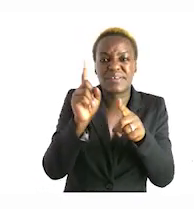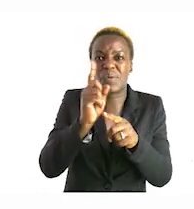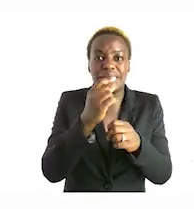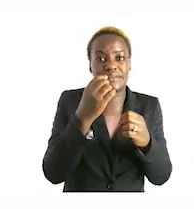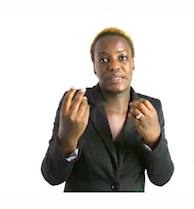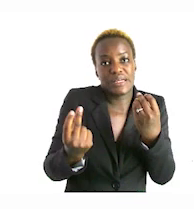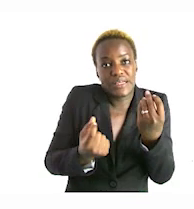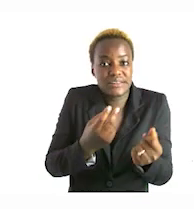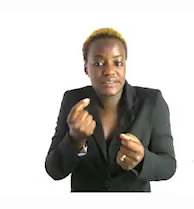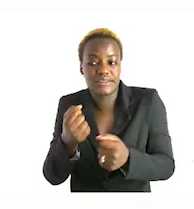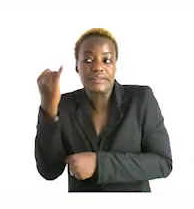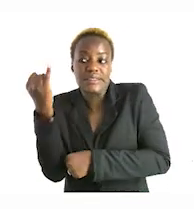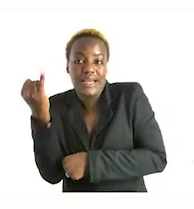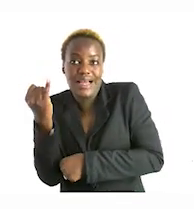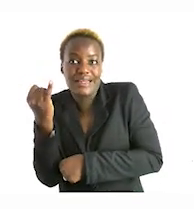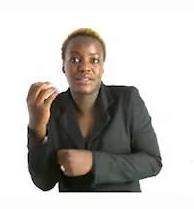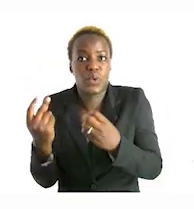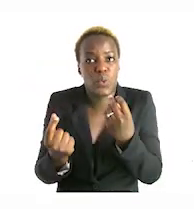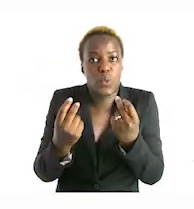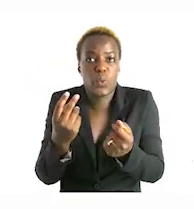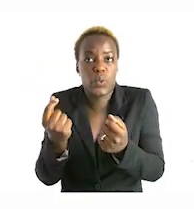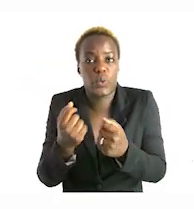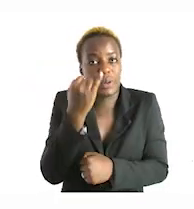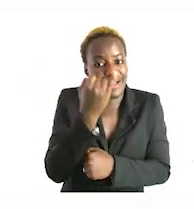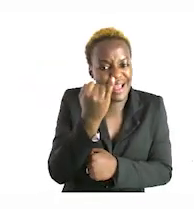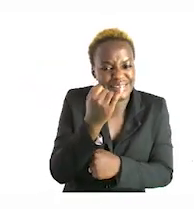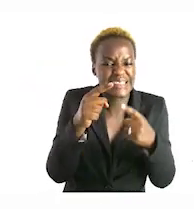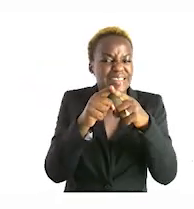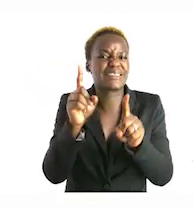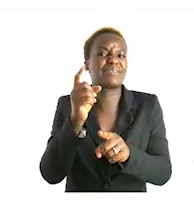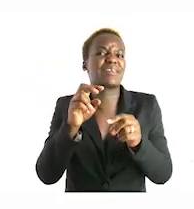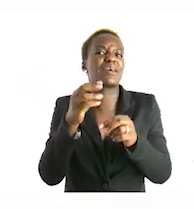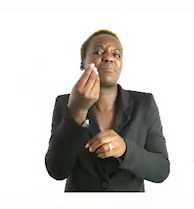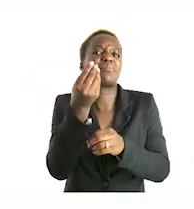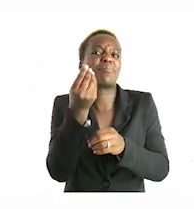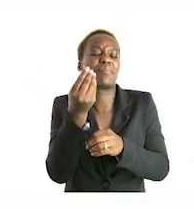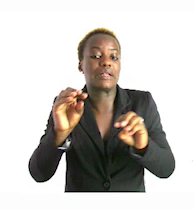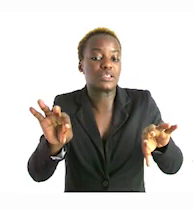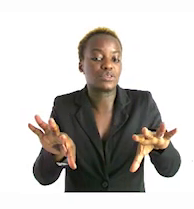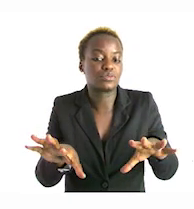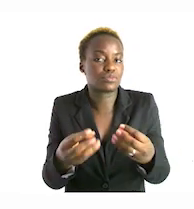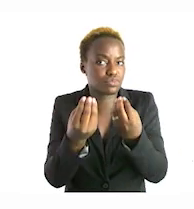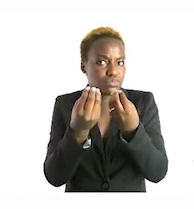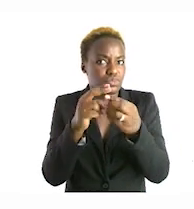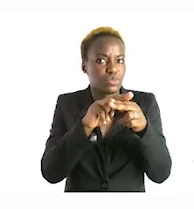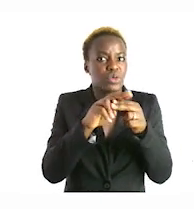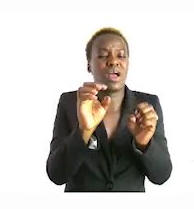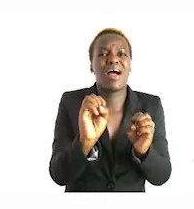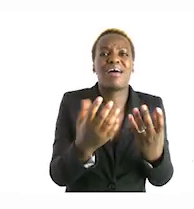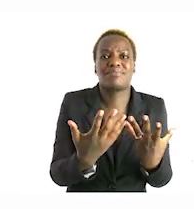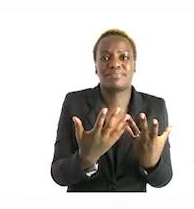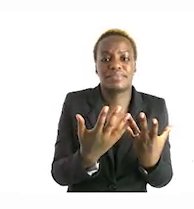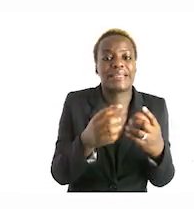now what does it mean whenever we see the word more we want to know how much more she spent the